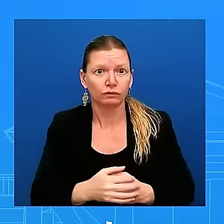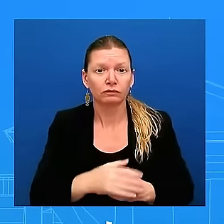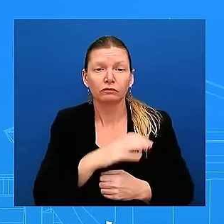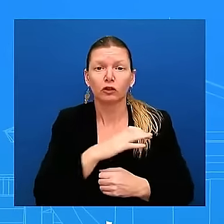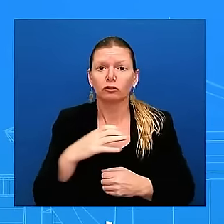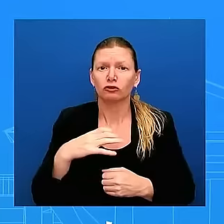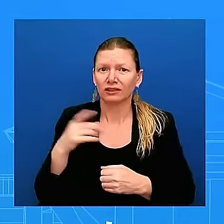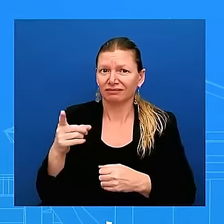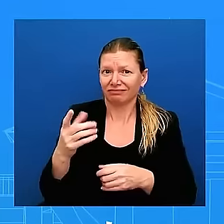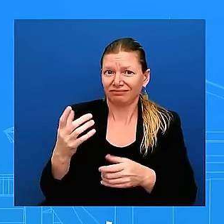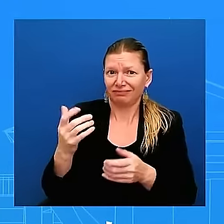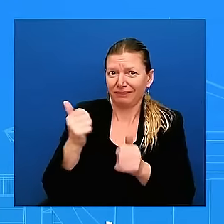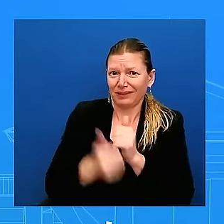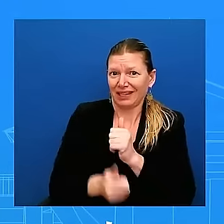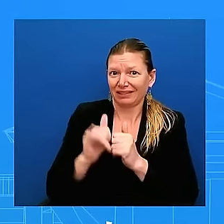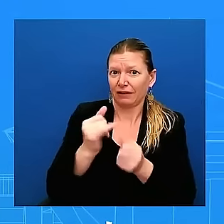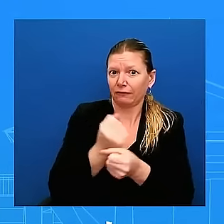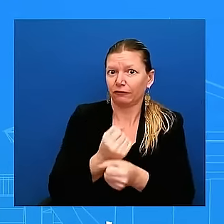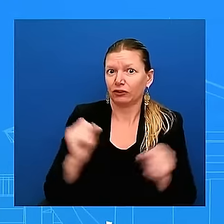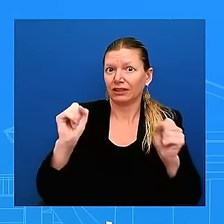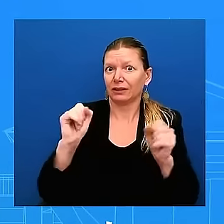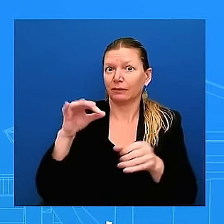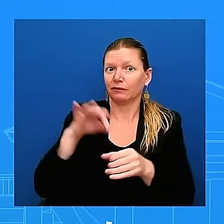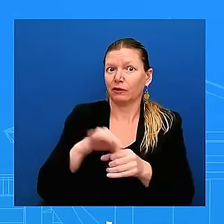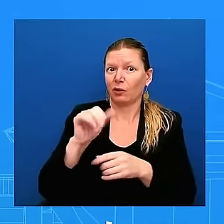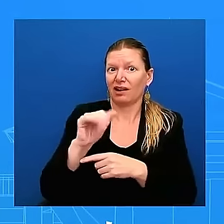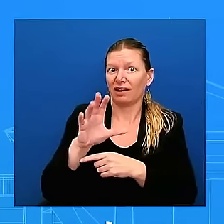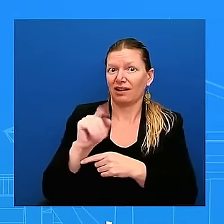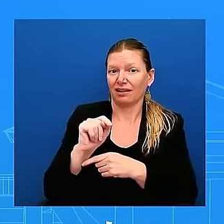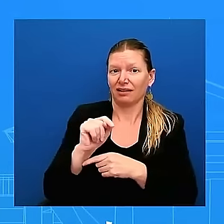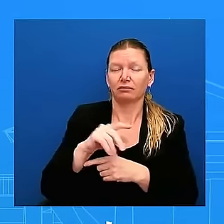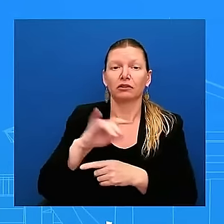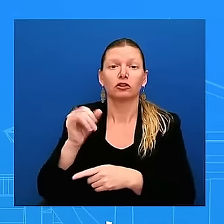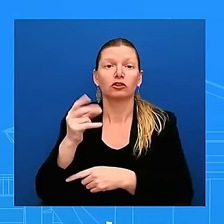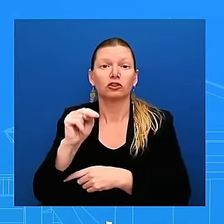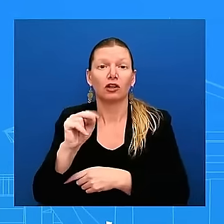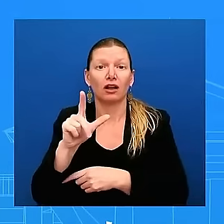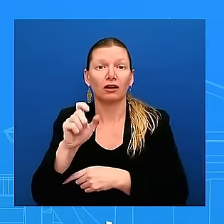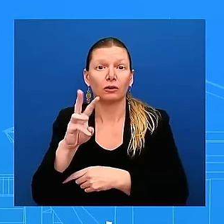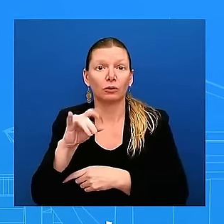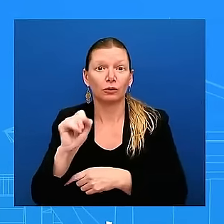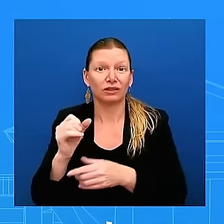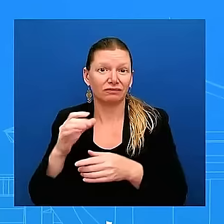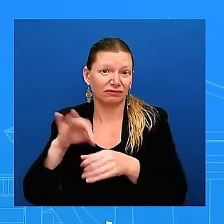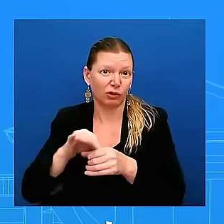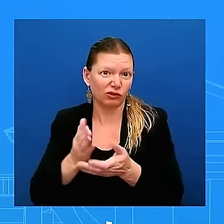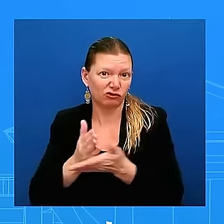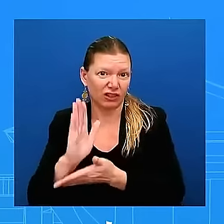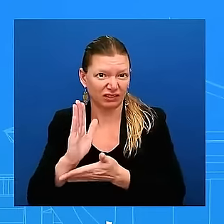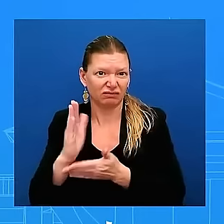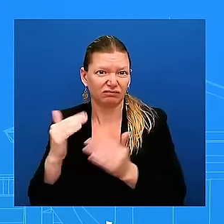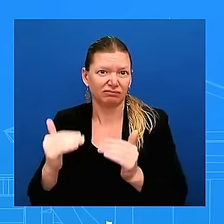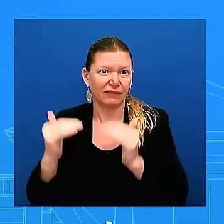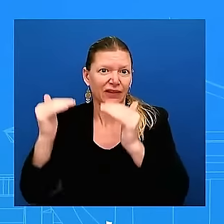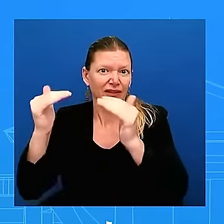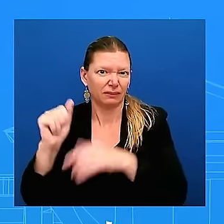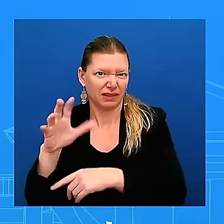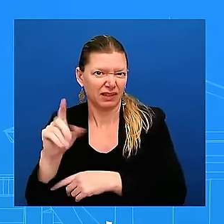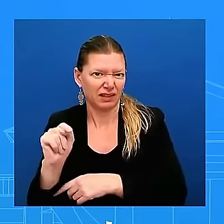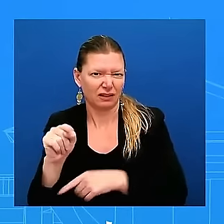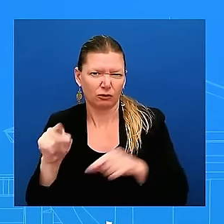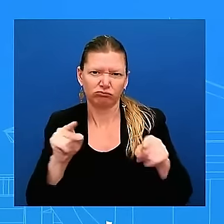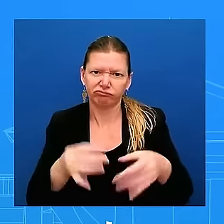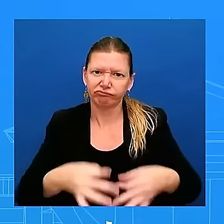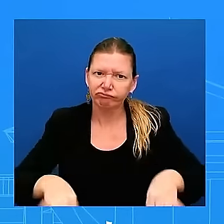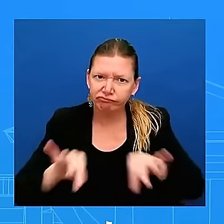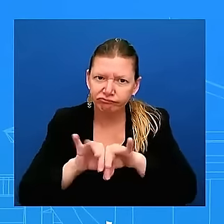we will keep working to make sure Americans can engage in the democratic process and have their voices heard no matter